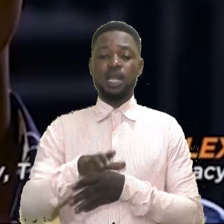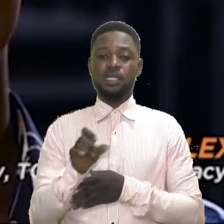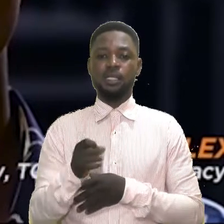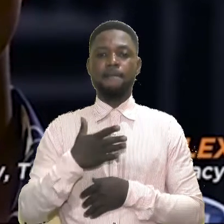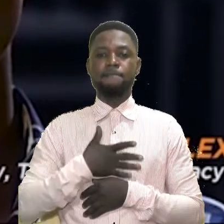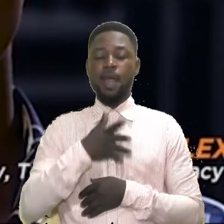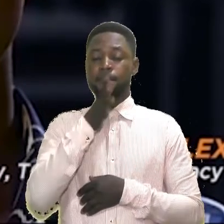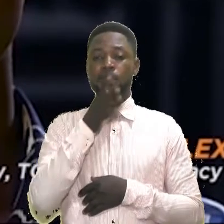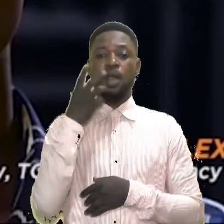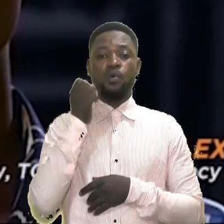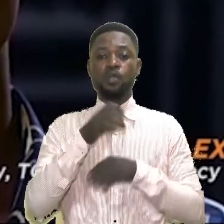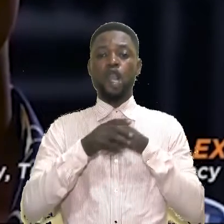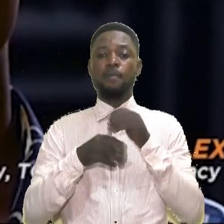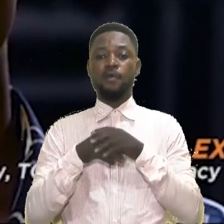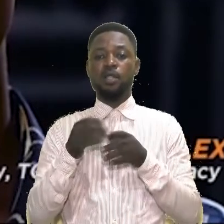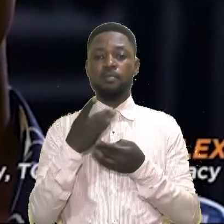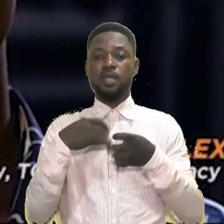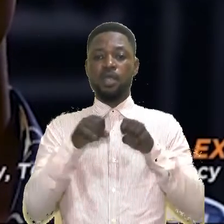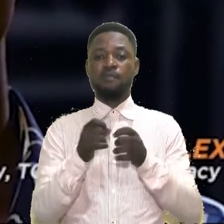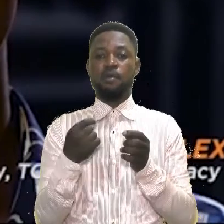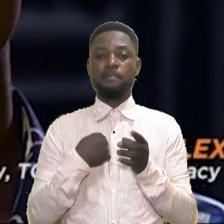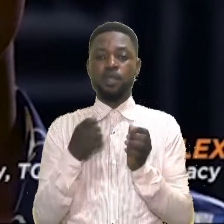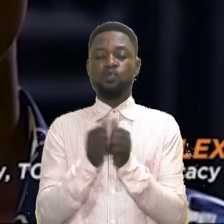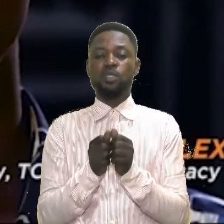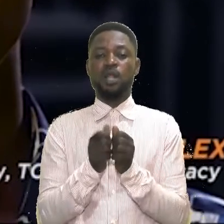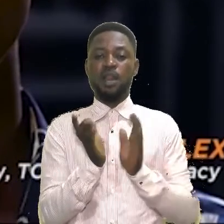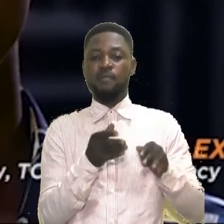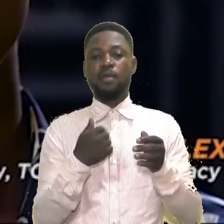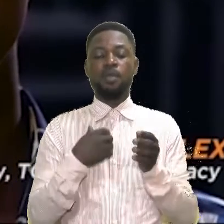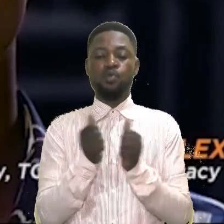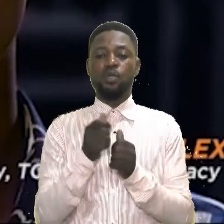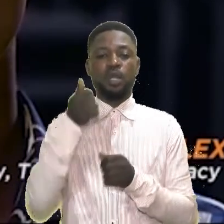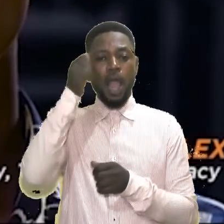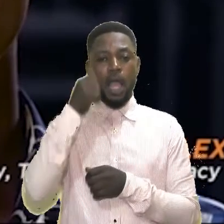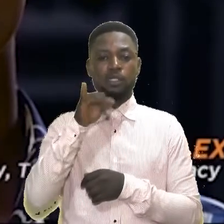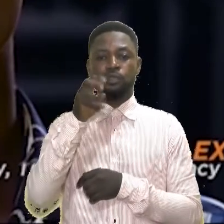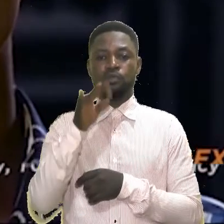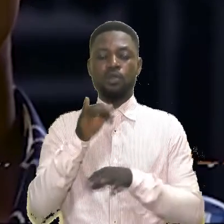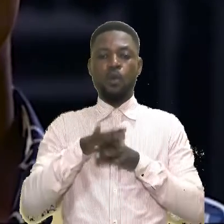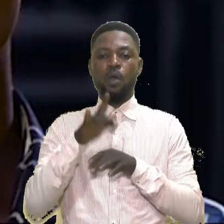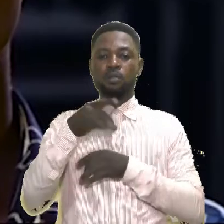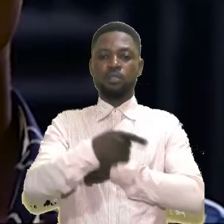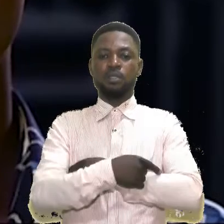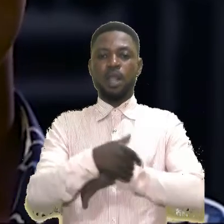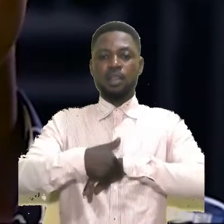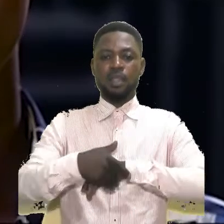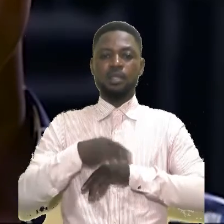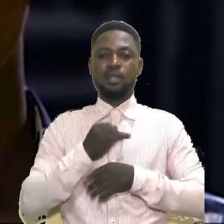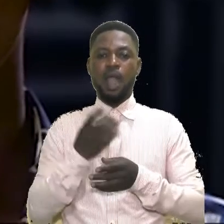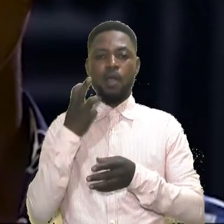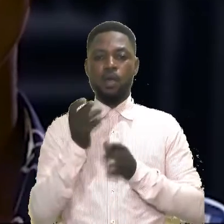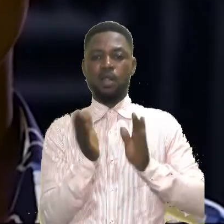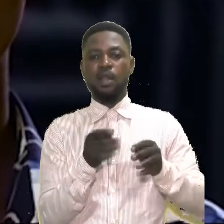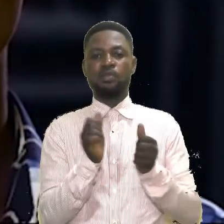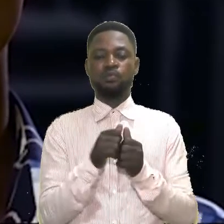challenges. My mother was comfortable, leaving me with Auntie Julie. On this particular night, I was